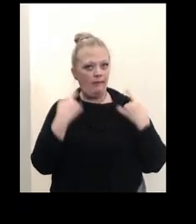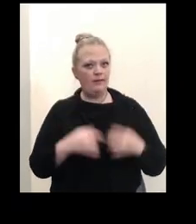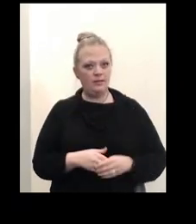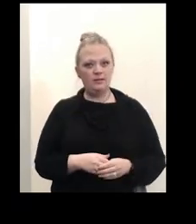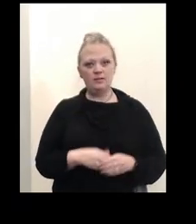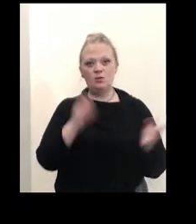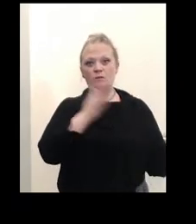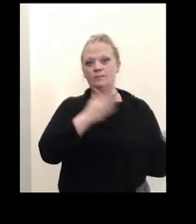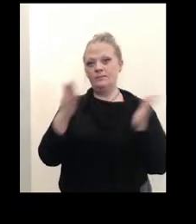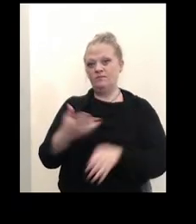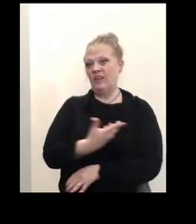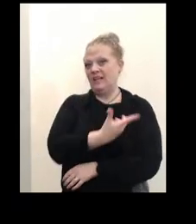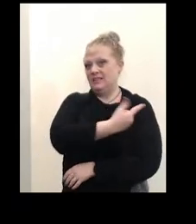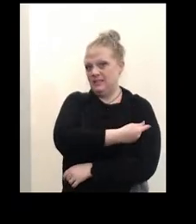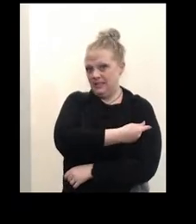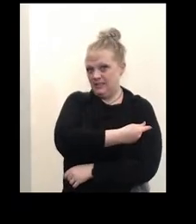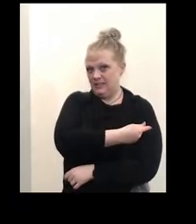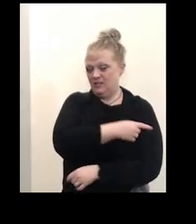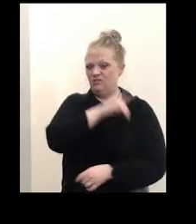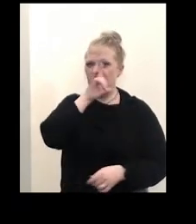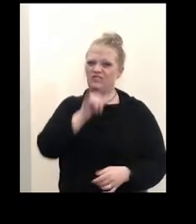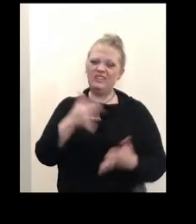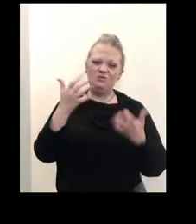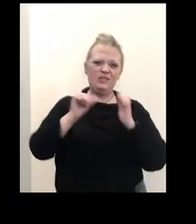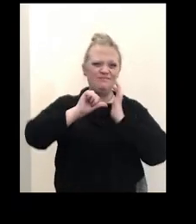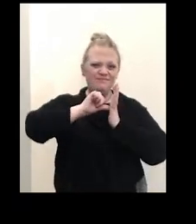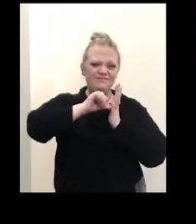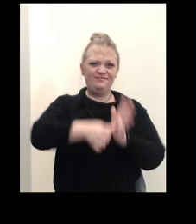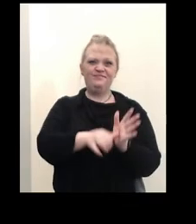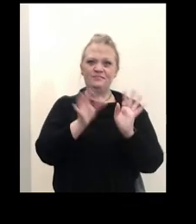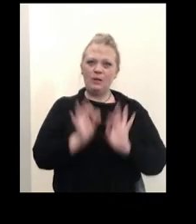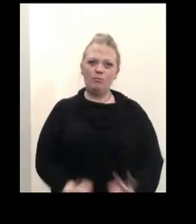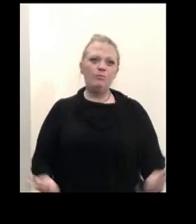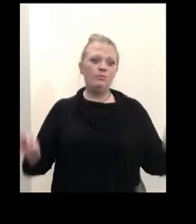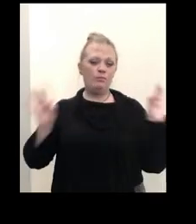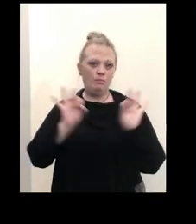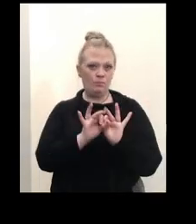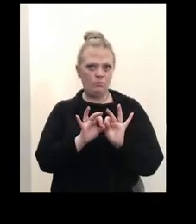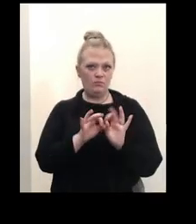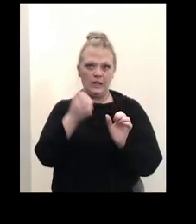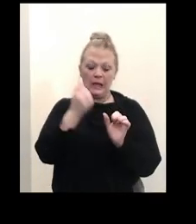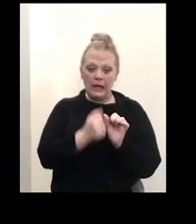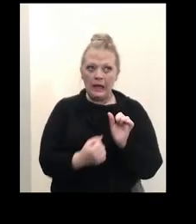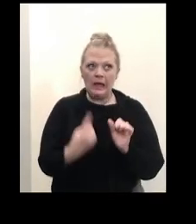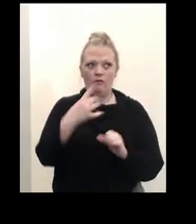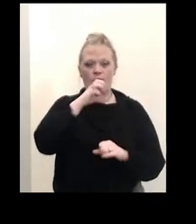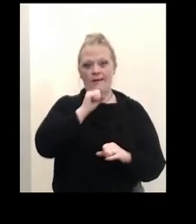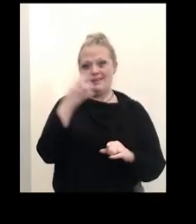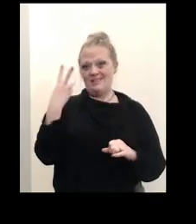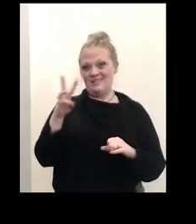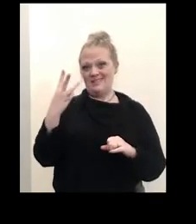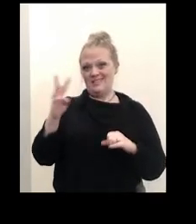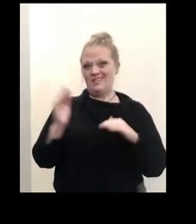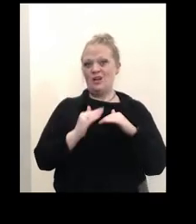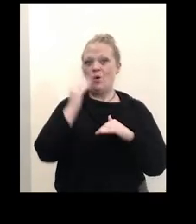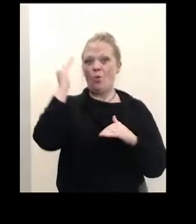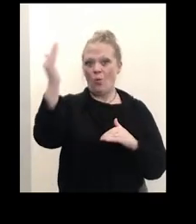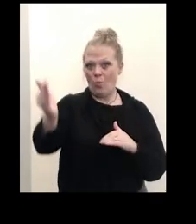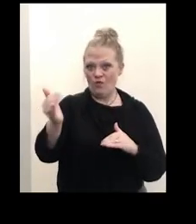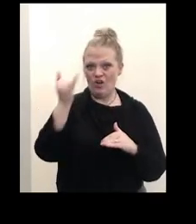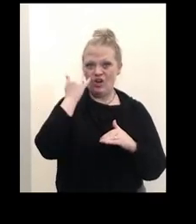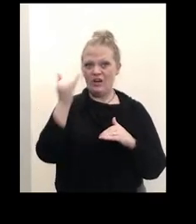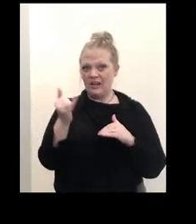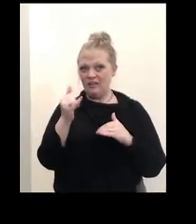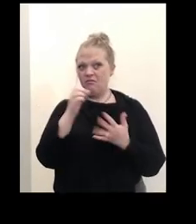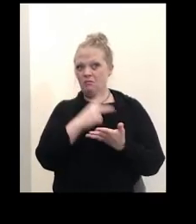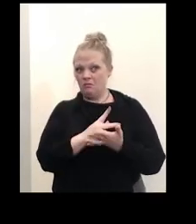vaccines, we just really want to emphasize the importance that everybody the age of 16 and older who is eligible for a